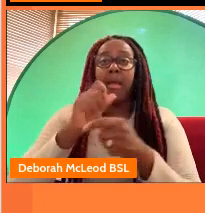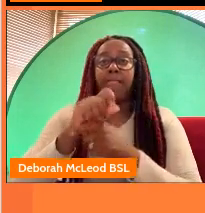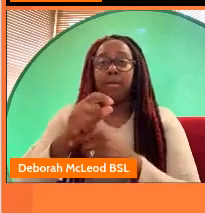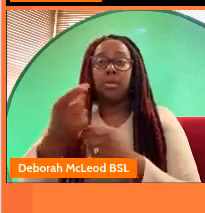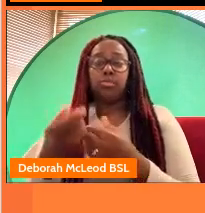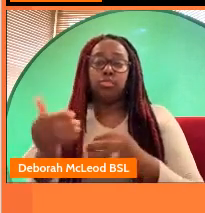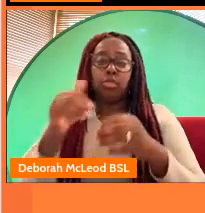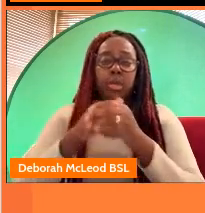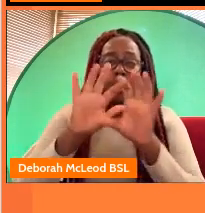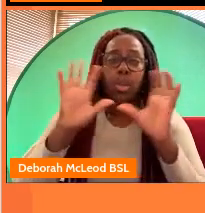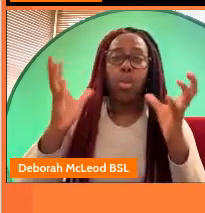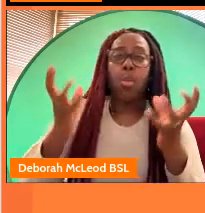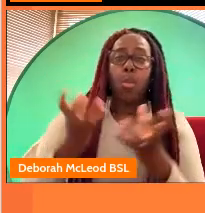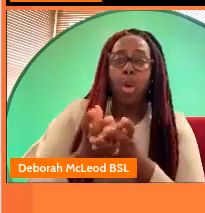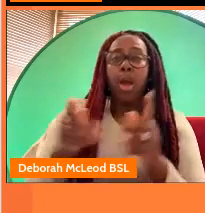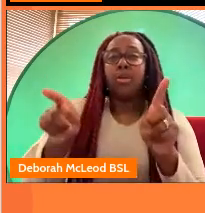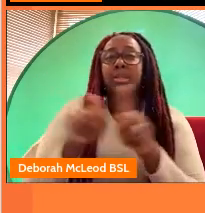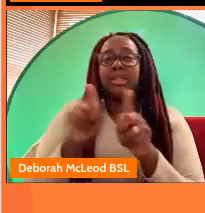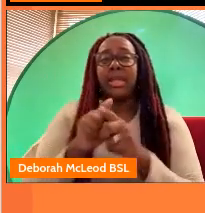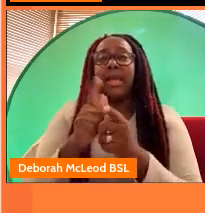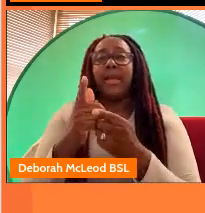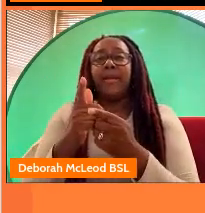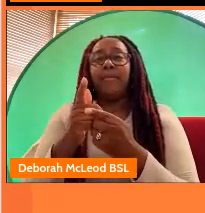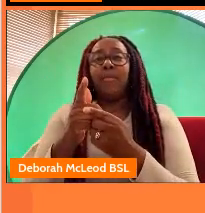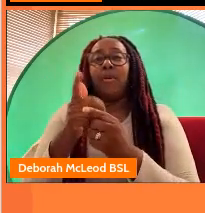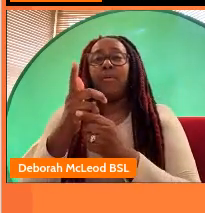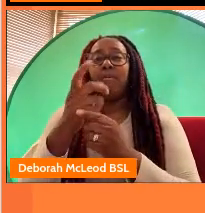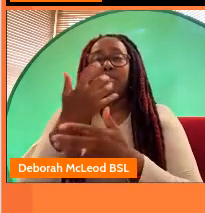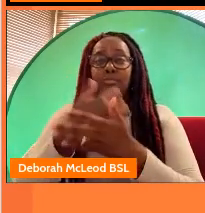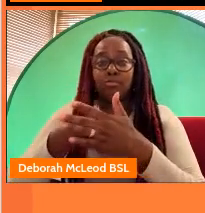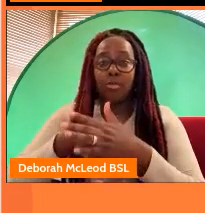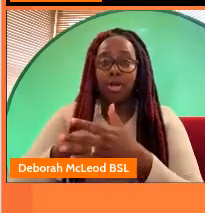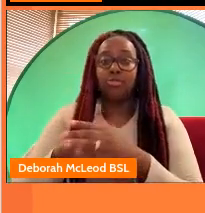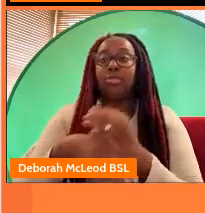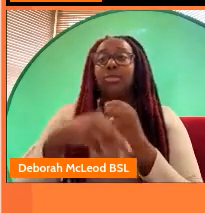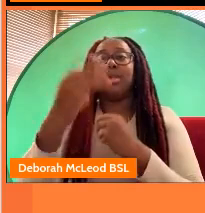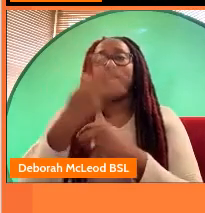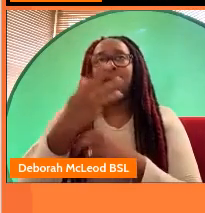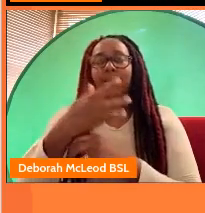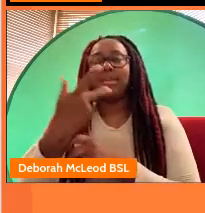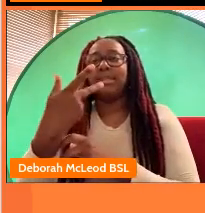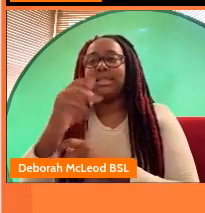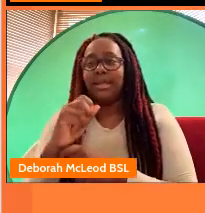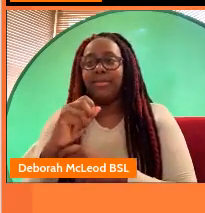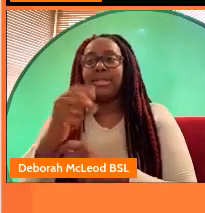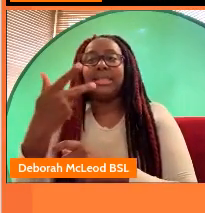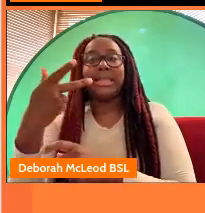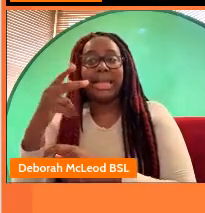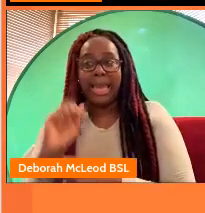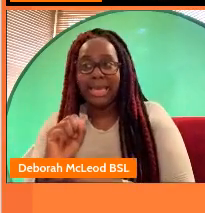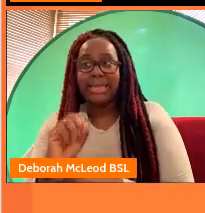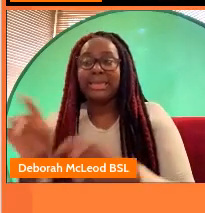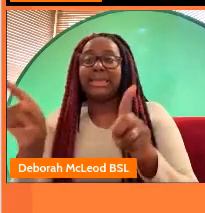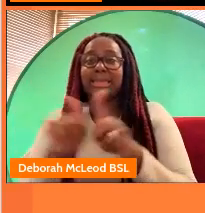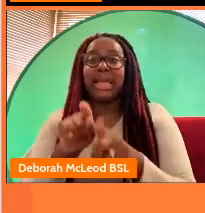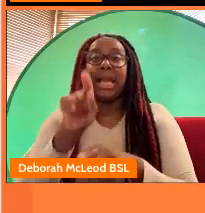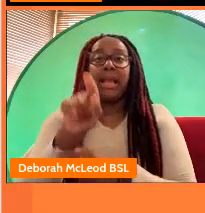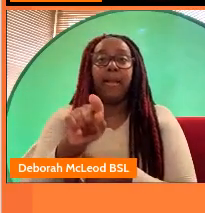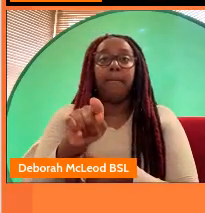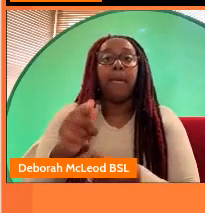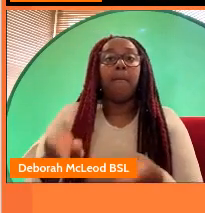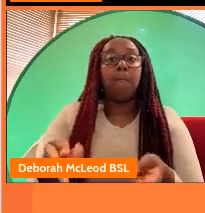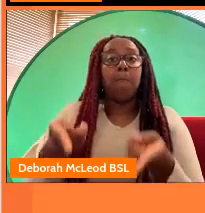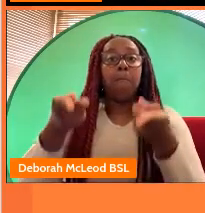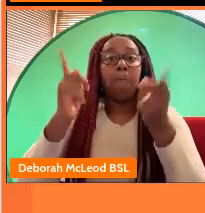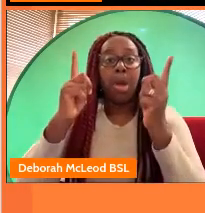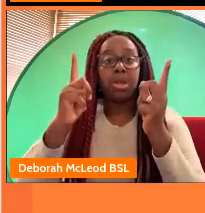which grew from the grassroots of coventry and birmingham in the 70s and 80s i'm sure you know also coming of course masterchef that's moving